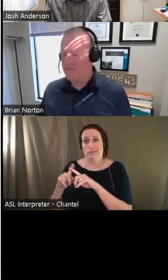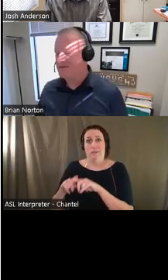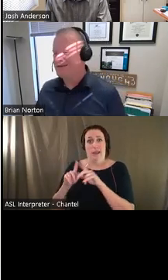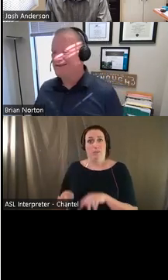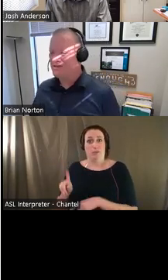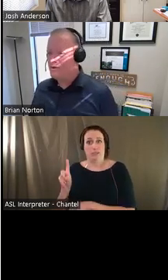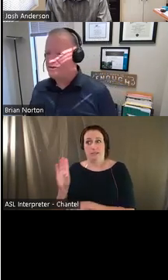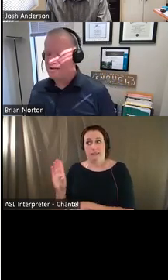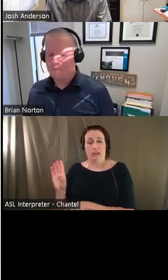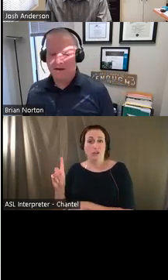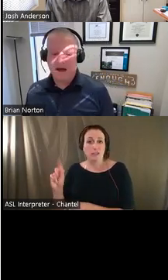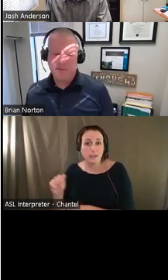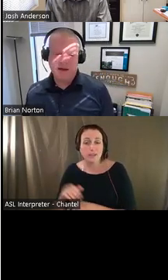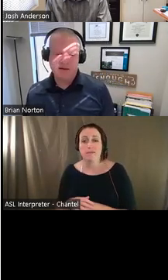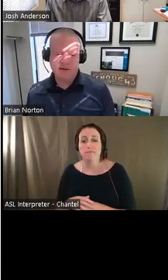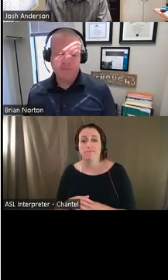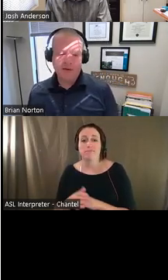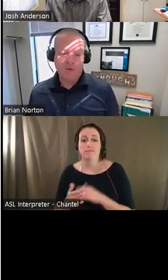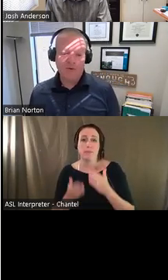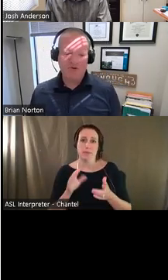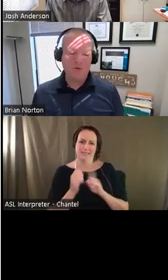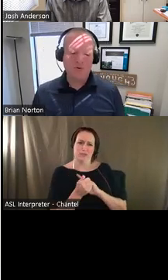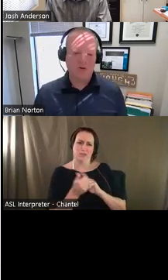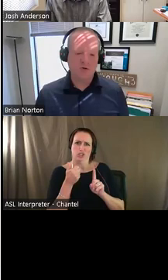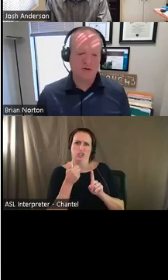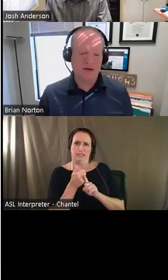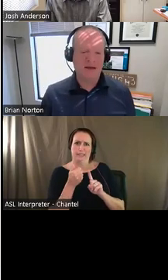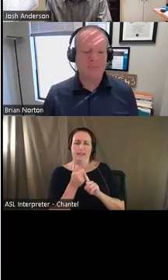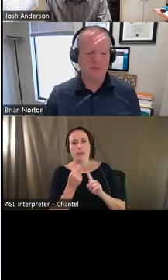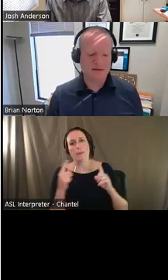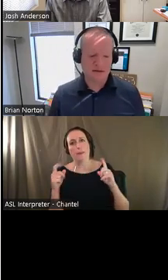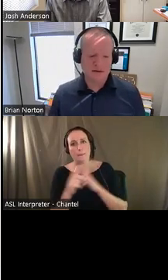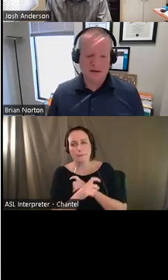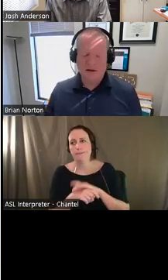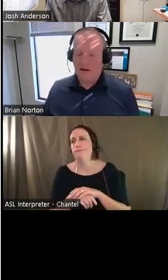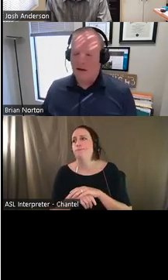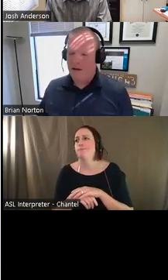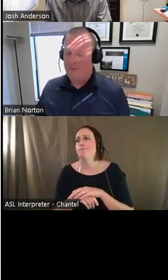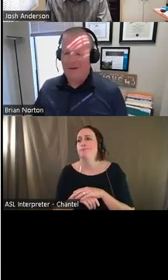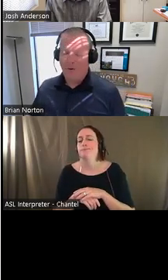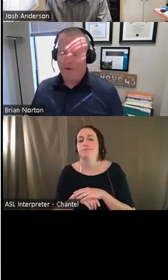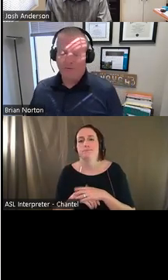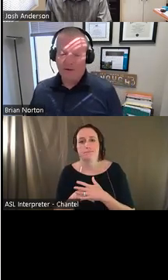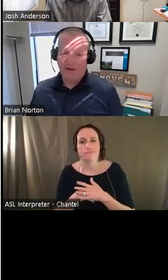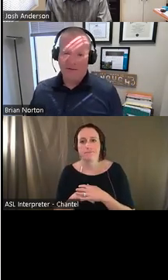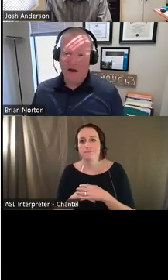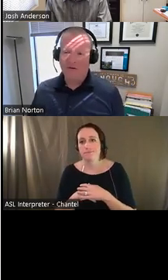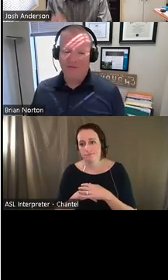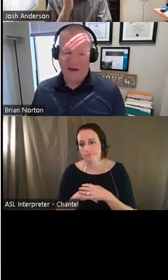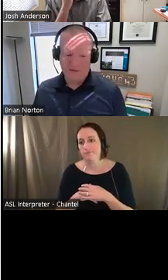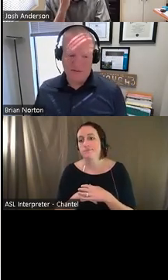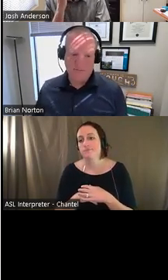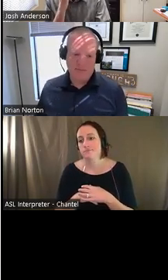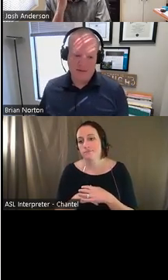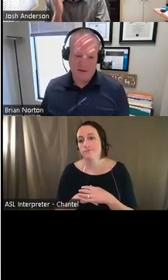maybe it's the situation that's being accommodated or the tool or solution being implemented, um, or really other